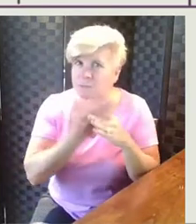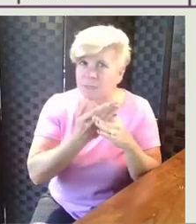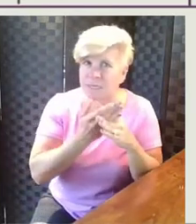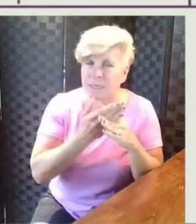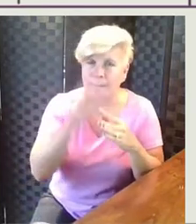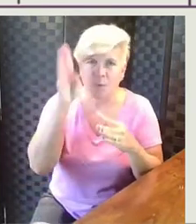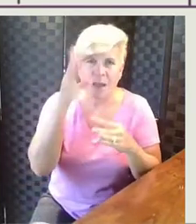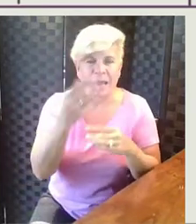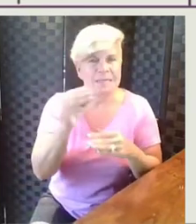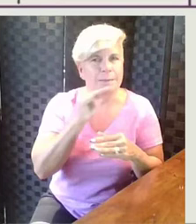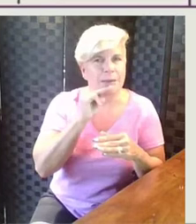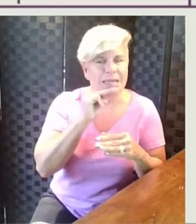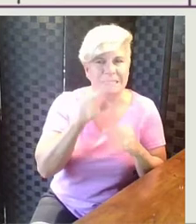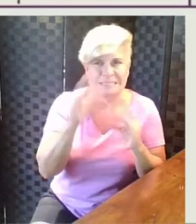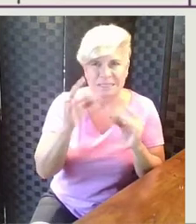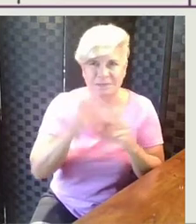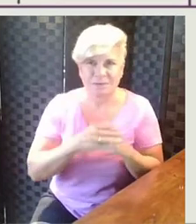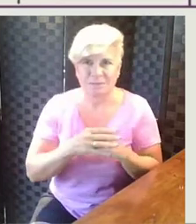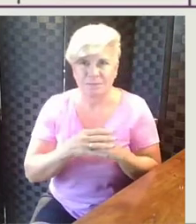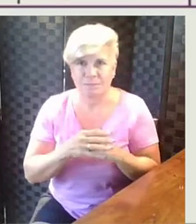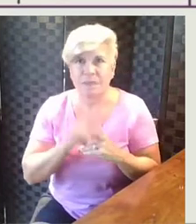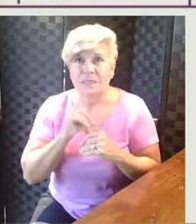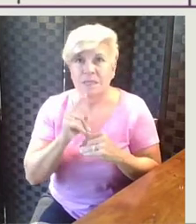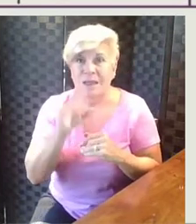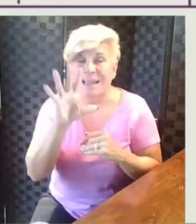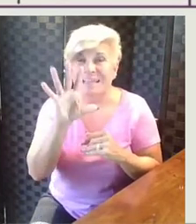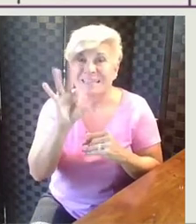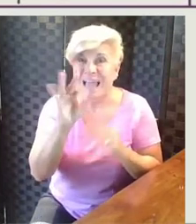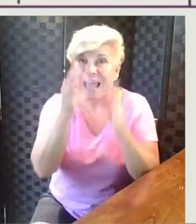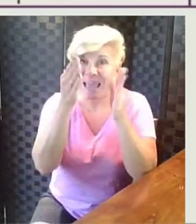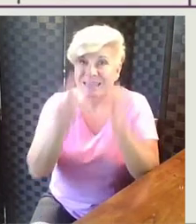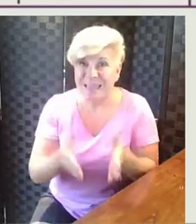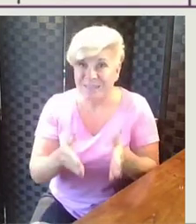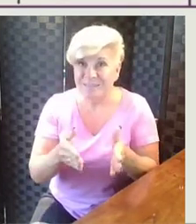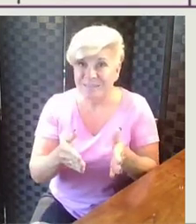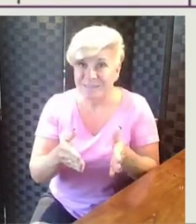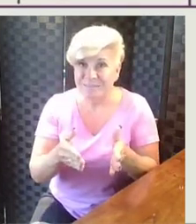of stickers and Maya's. There are nine left.